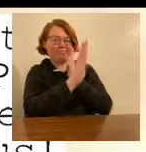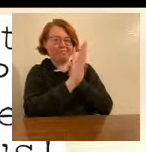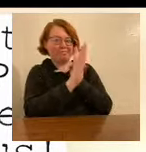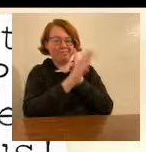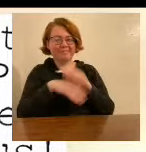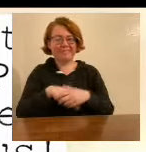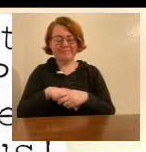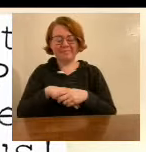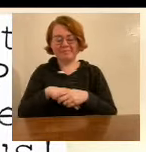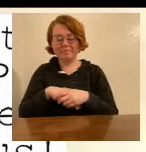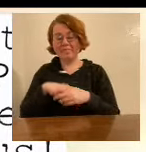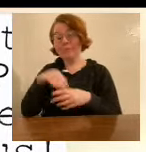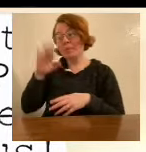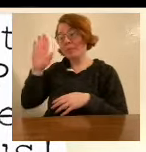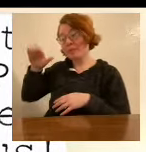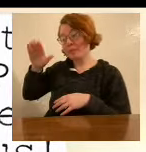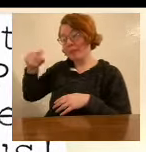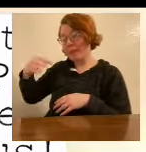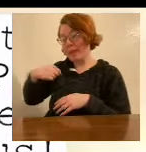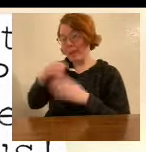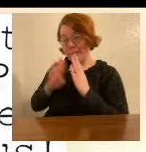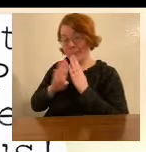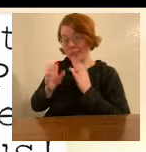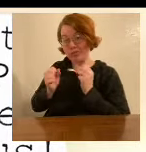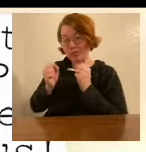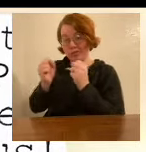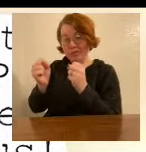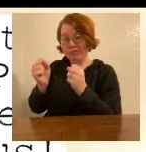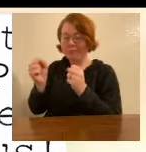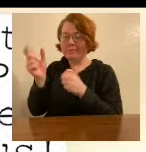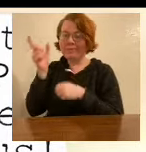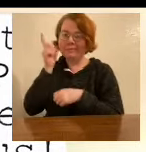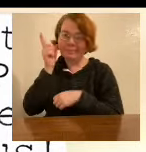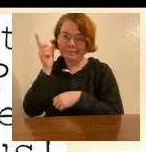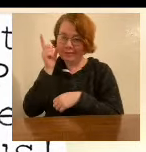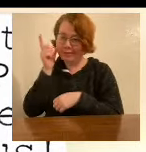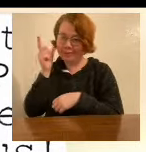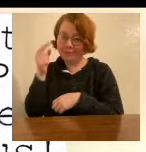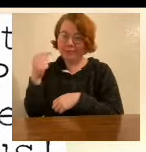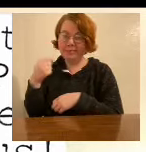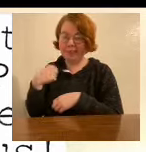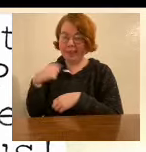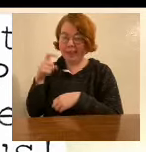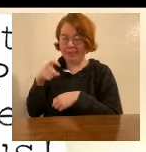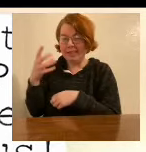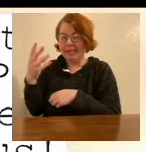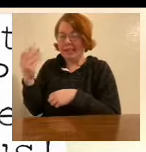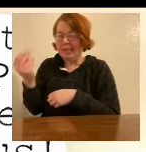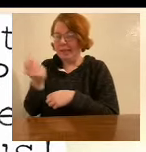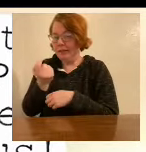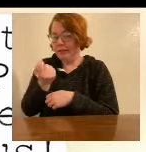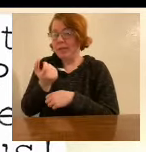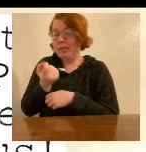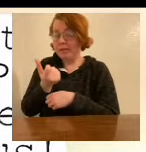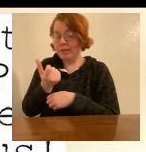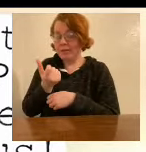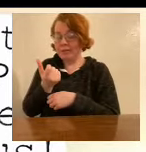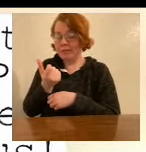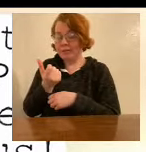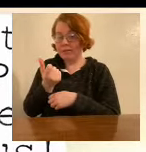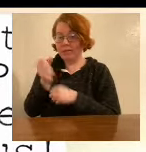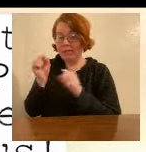Hi, I'm the bus driver. Listen, I've got to leave for a little while, so